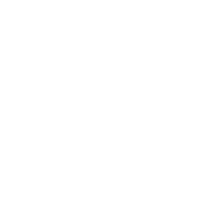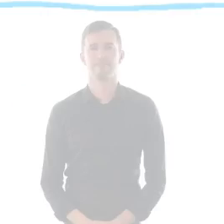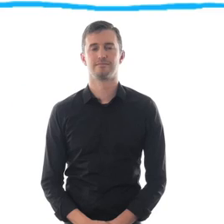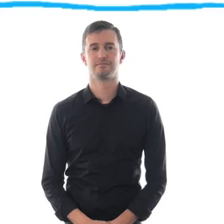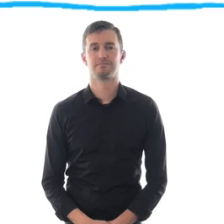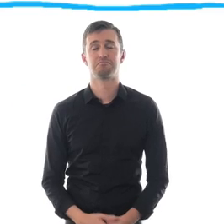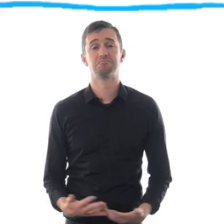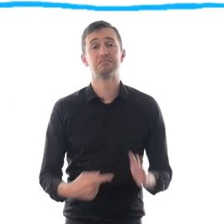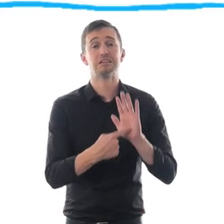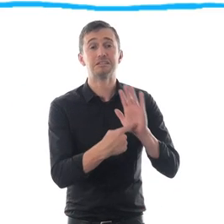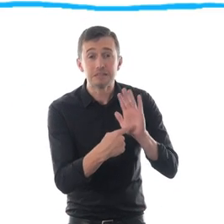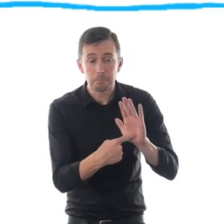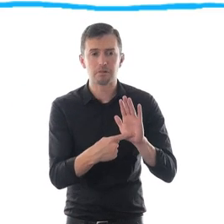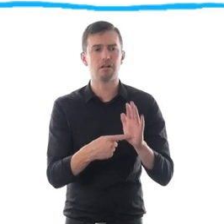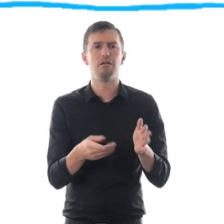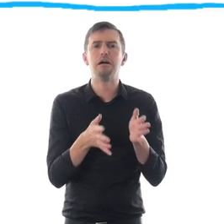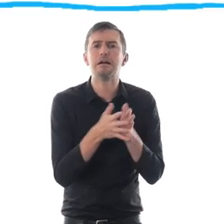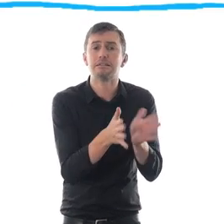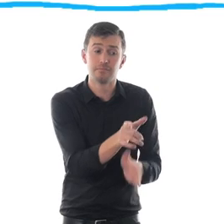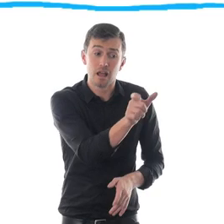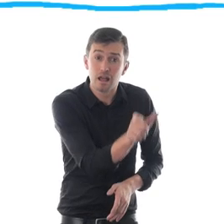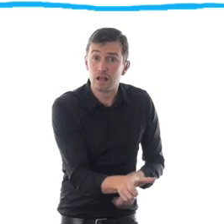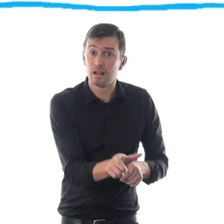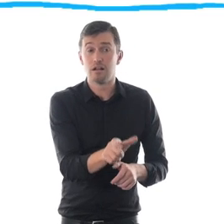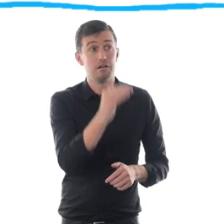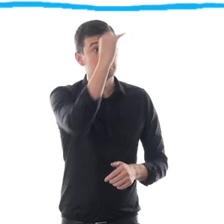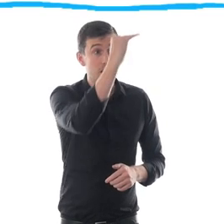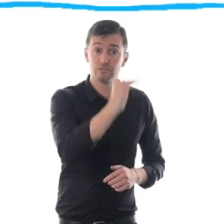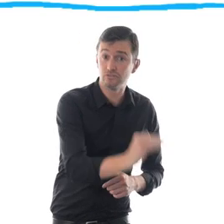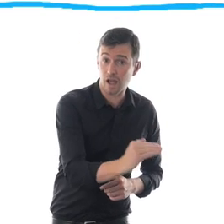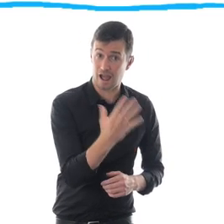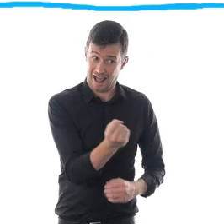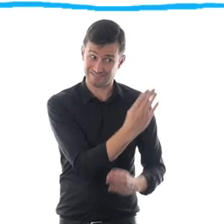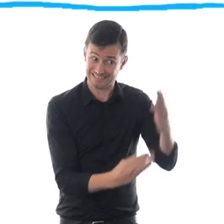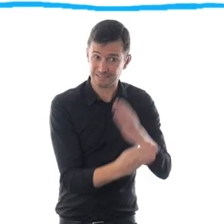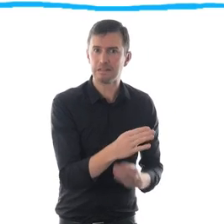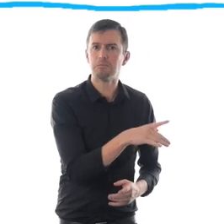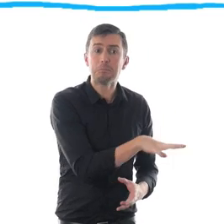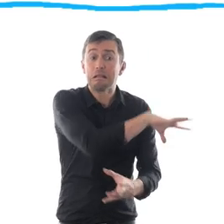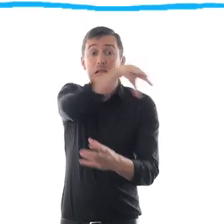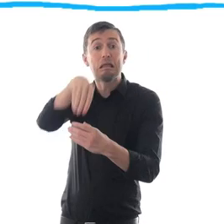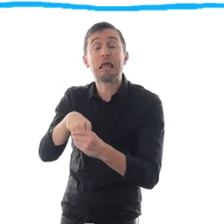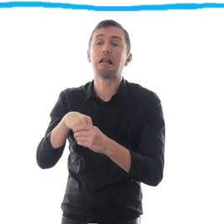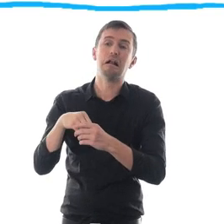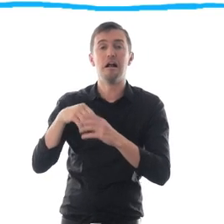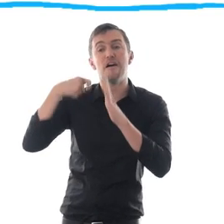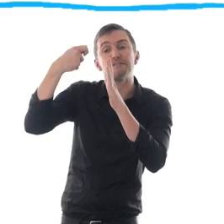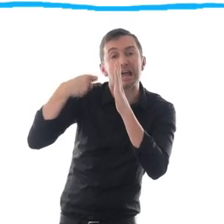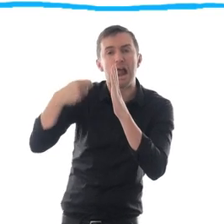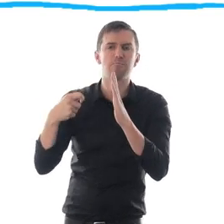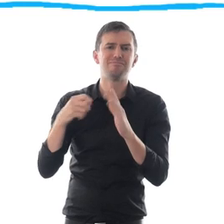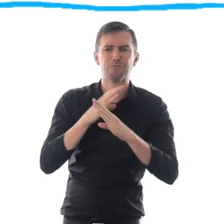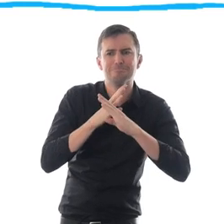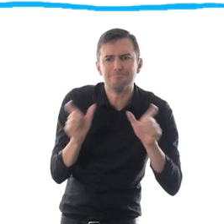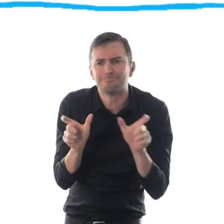When talking about children and adults with disabilities, prevention messages have generally used negative language. In prevention-focused